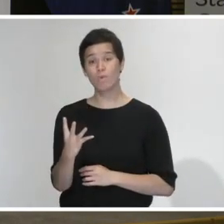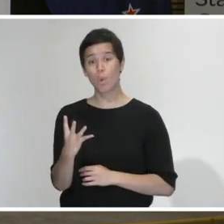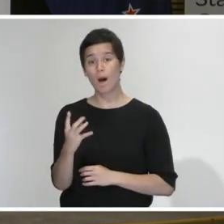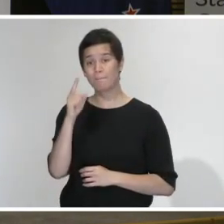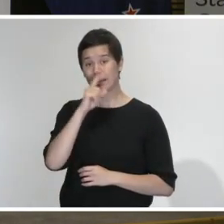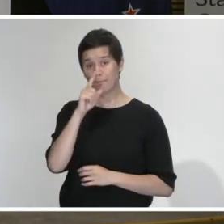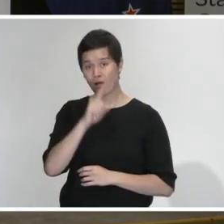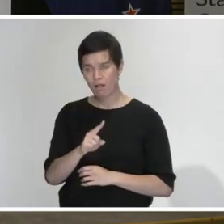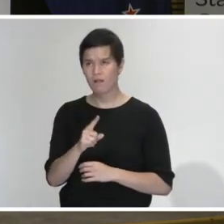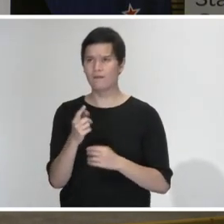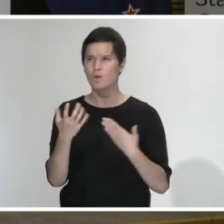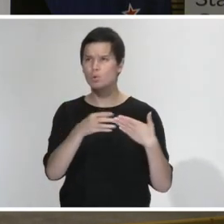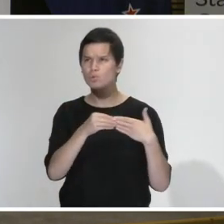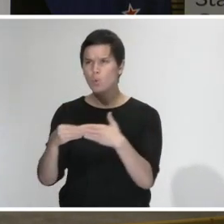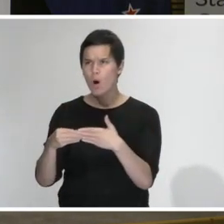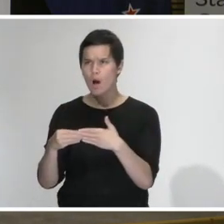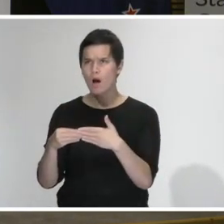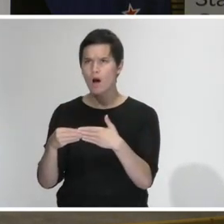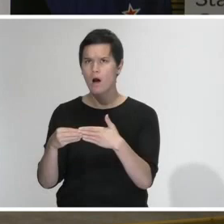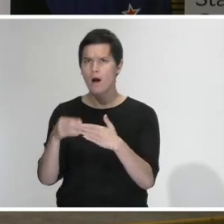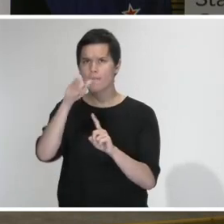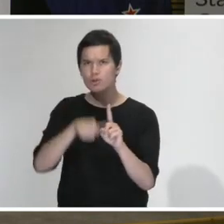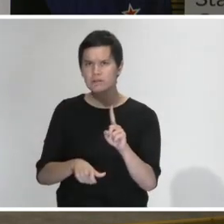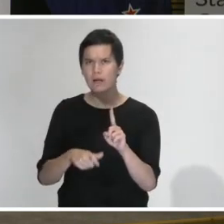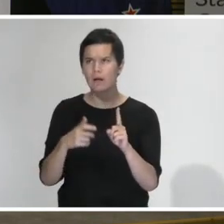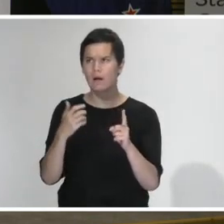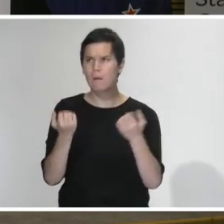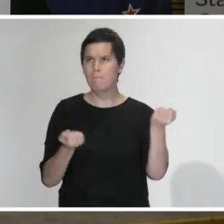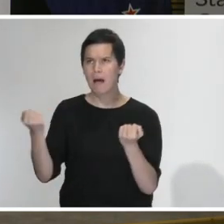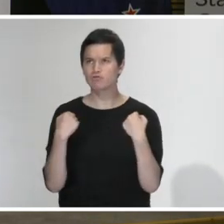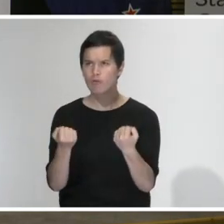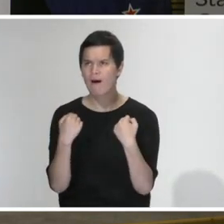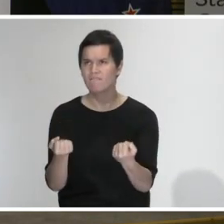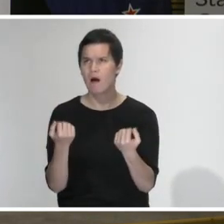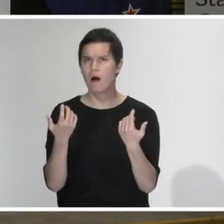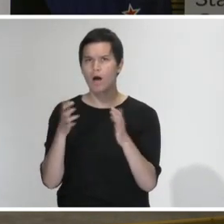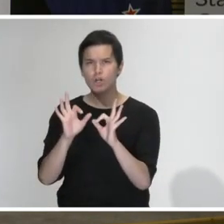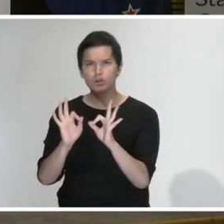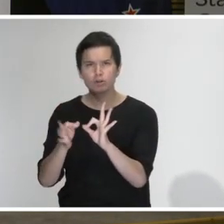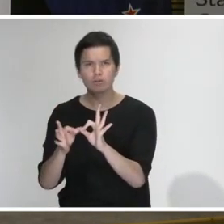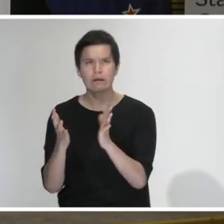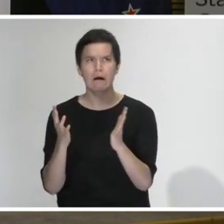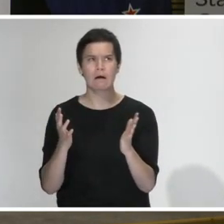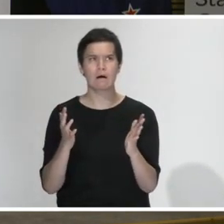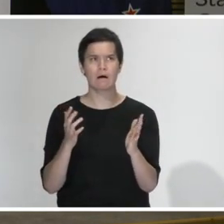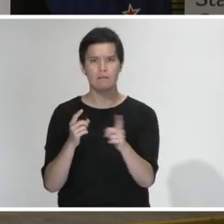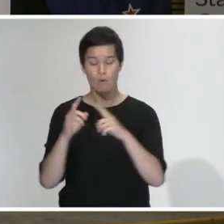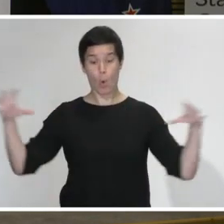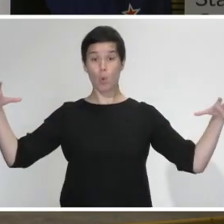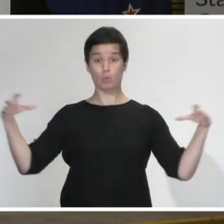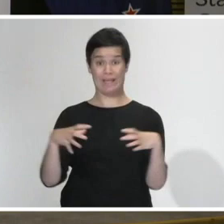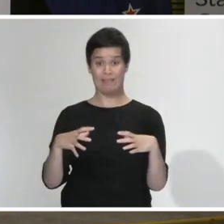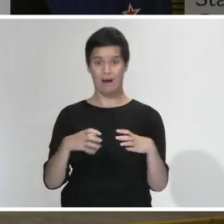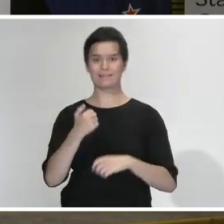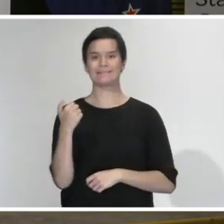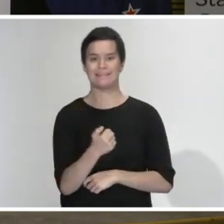interpreter, one was a bus driver, and then contacts of one of those is another six. So the total is 16 in the cluster. So